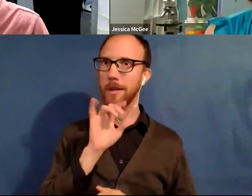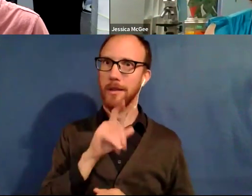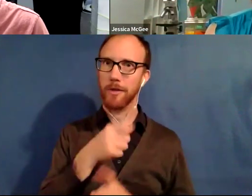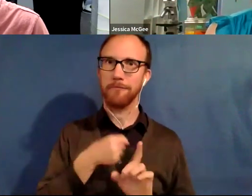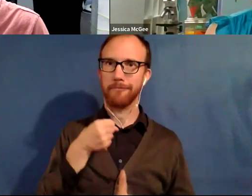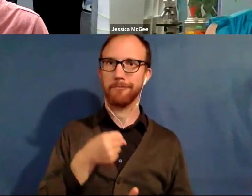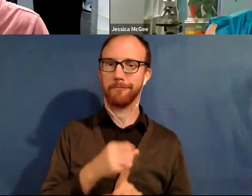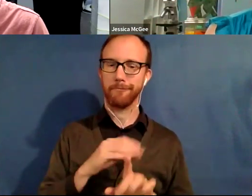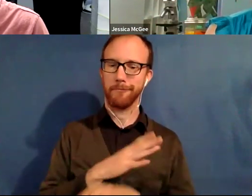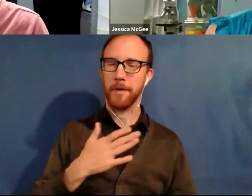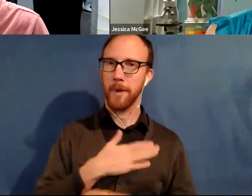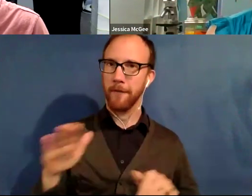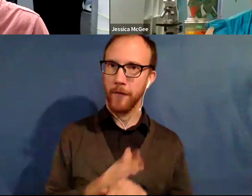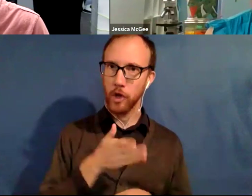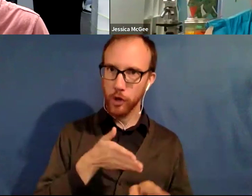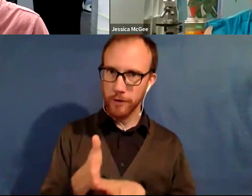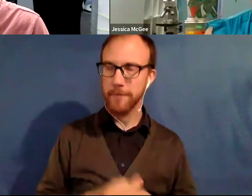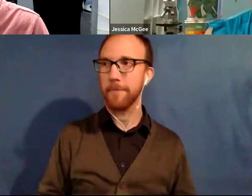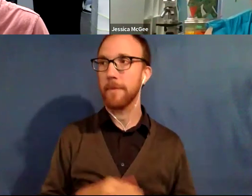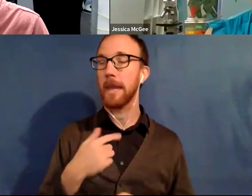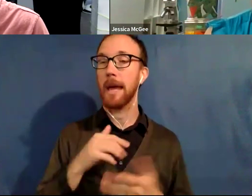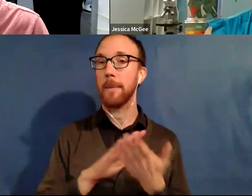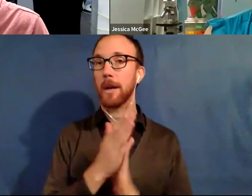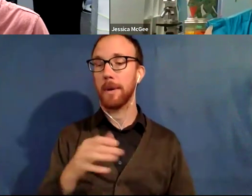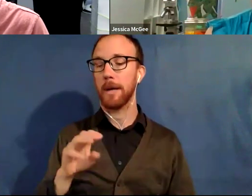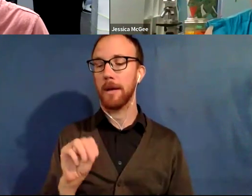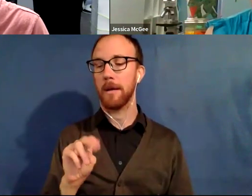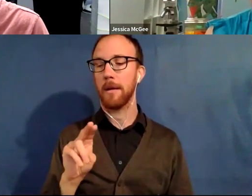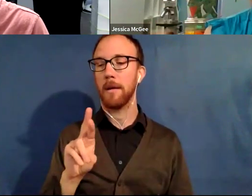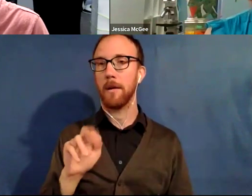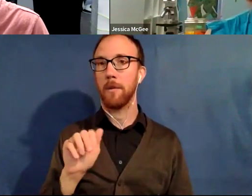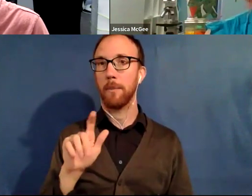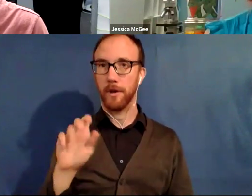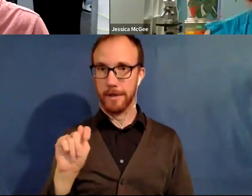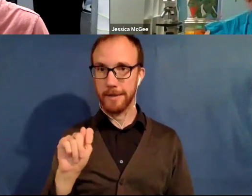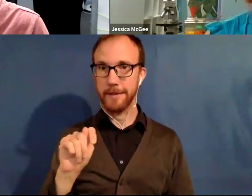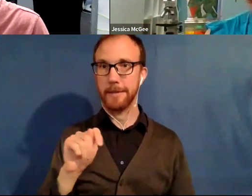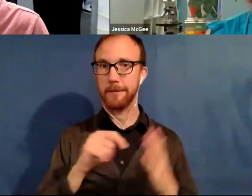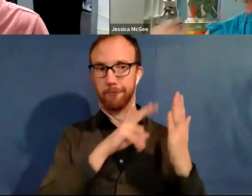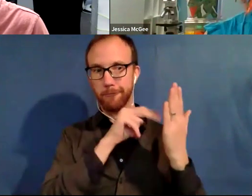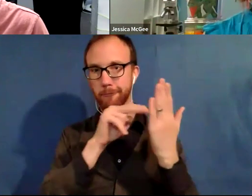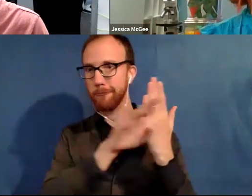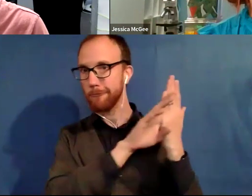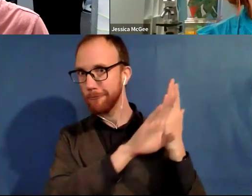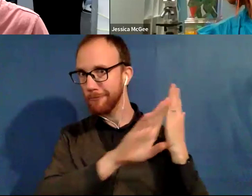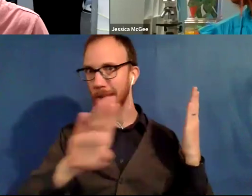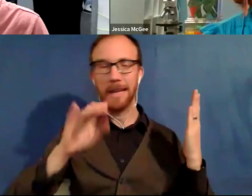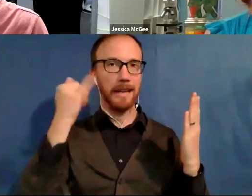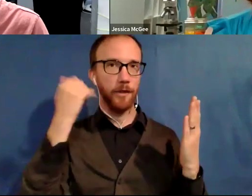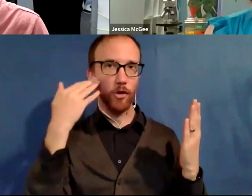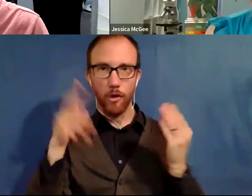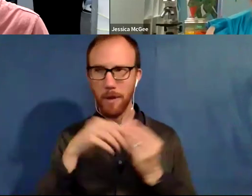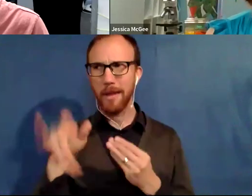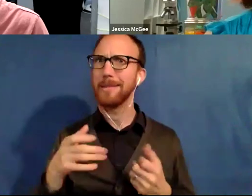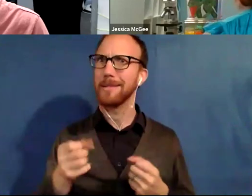Um, I ended up becoming a muralist, which if you don't know anything about painting murals, there's a lot of education involved